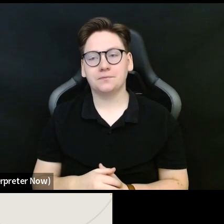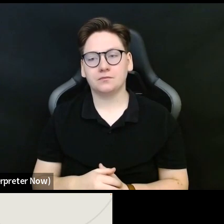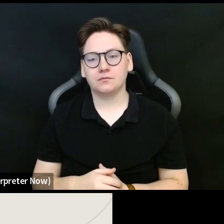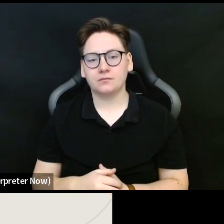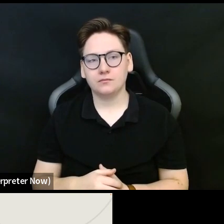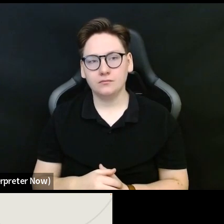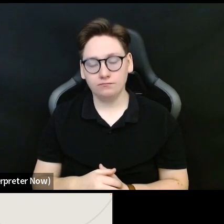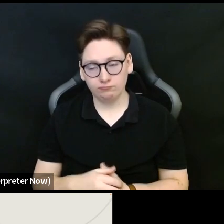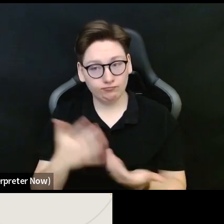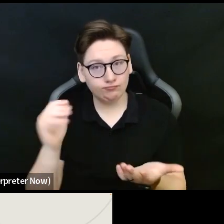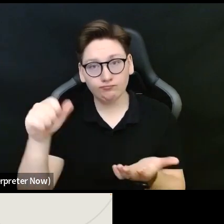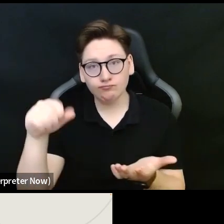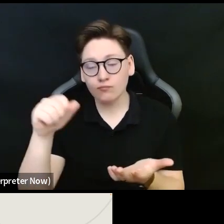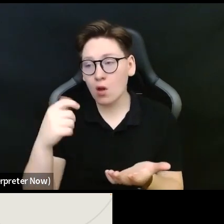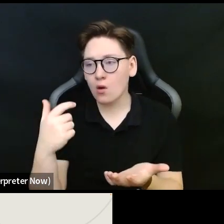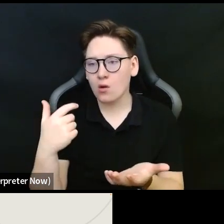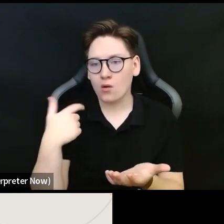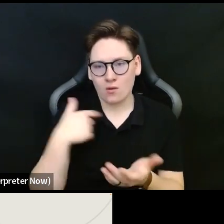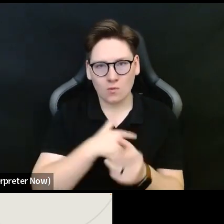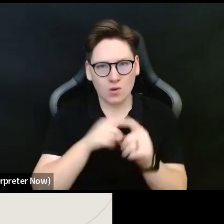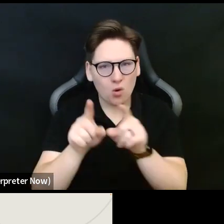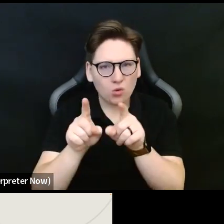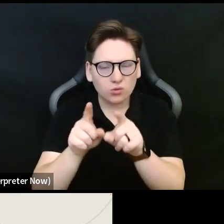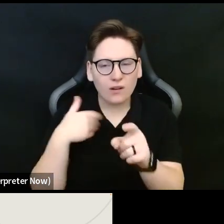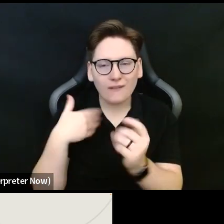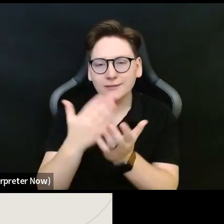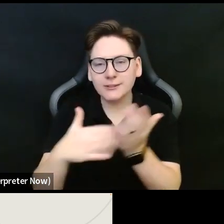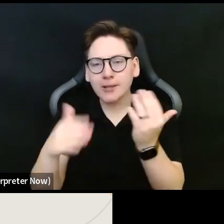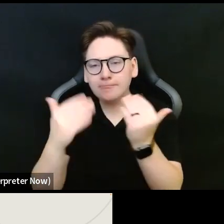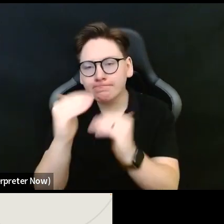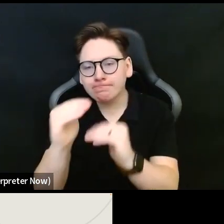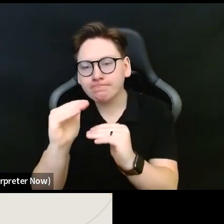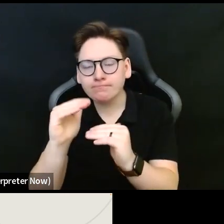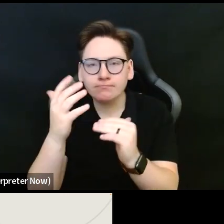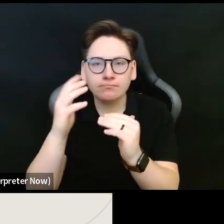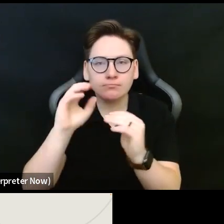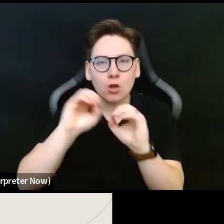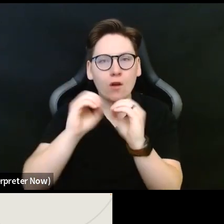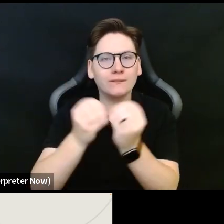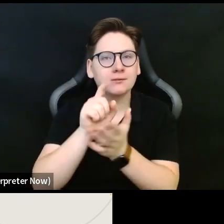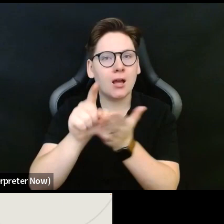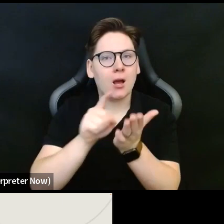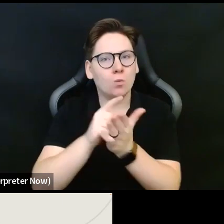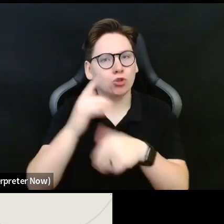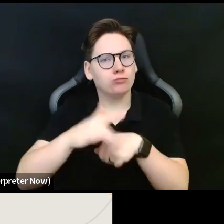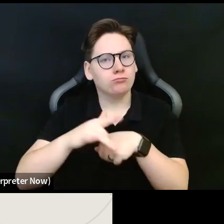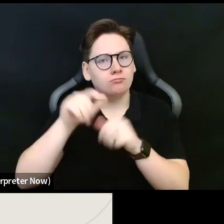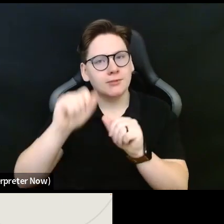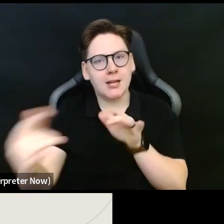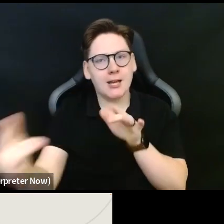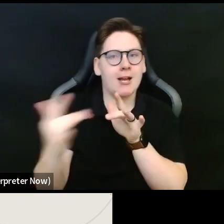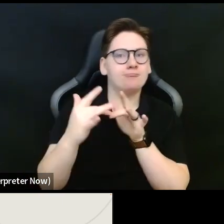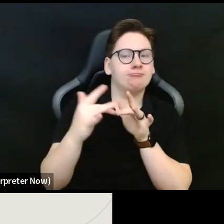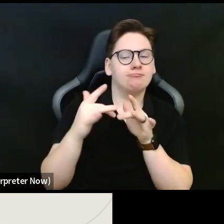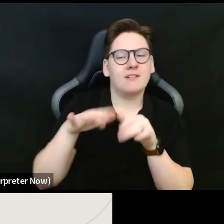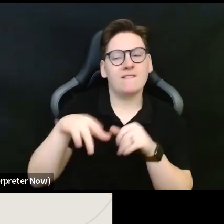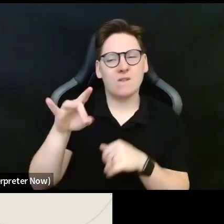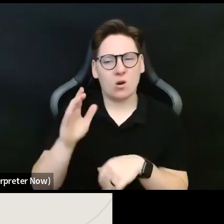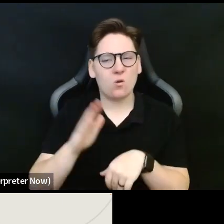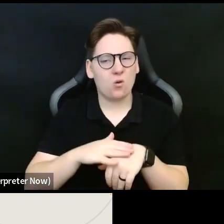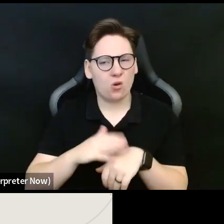But yeah, we also have some limited office hours available that you can locate on NIFA's website.